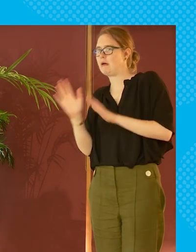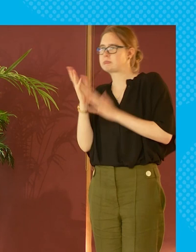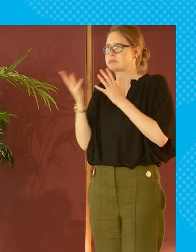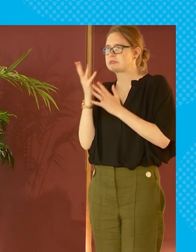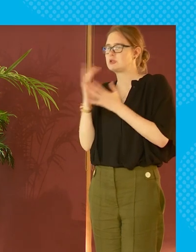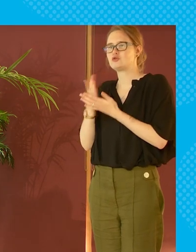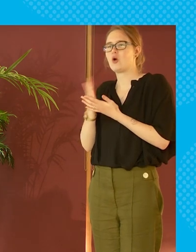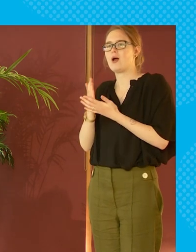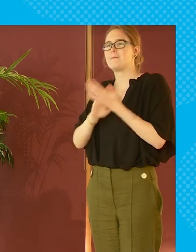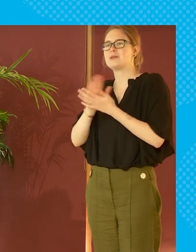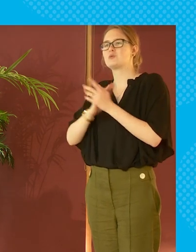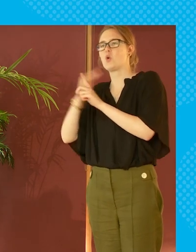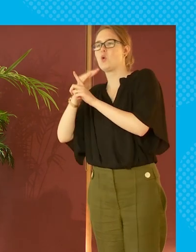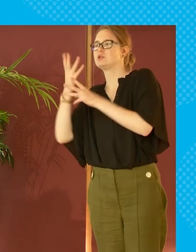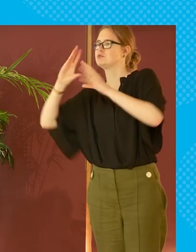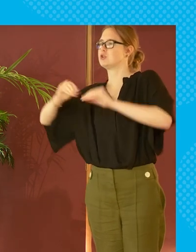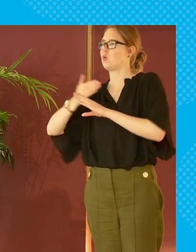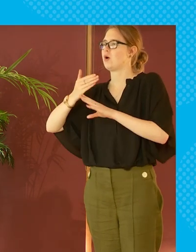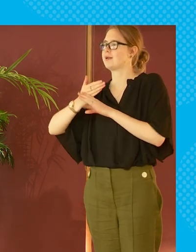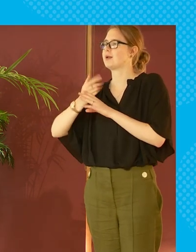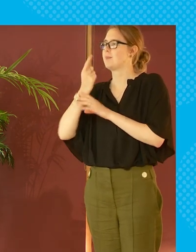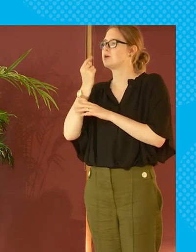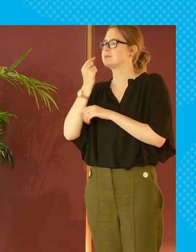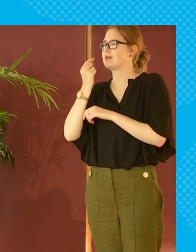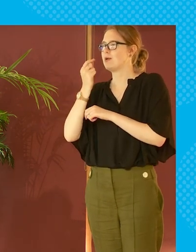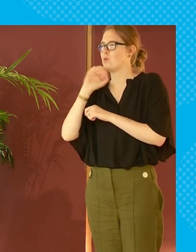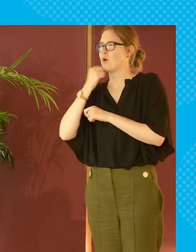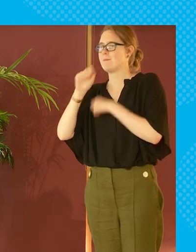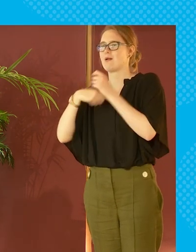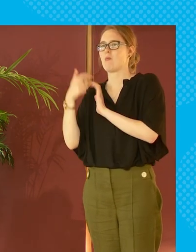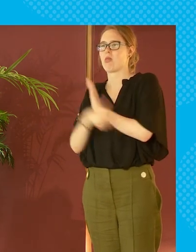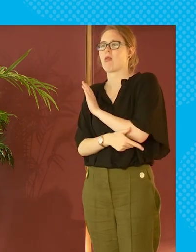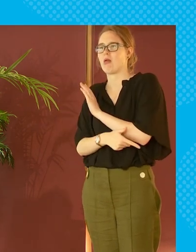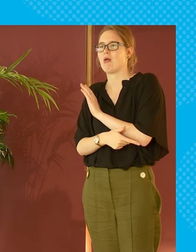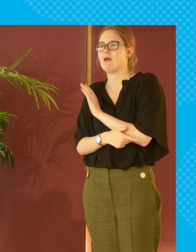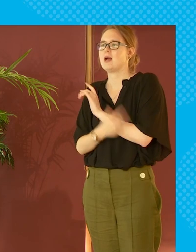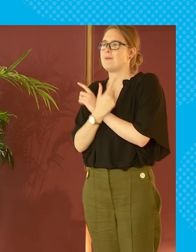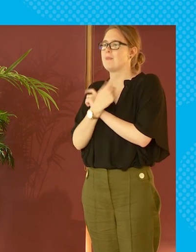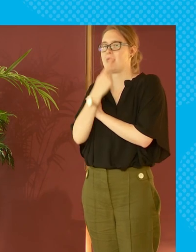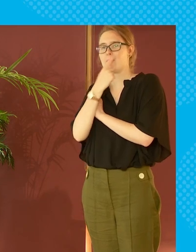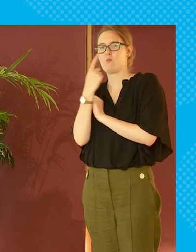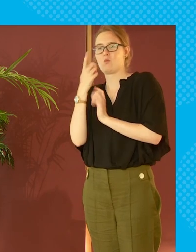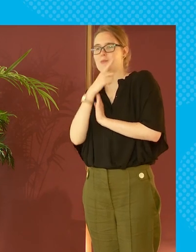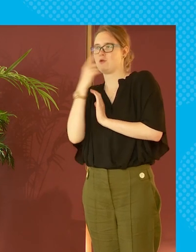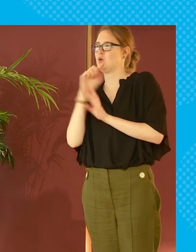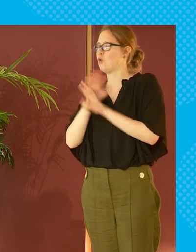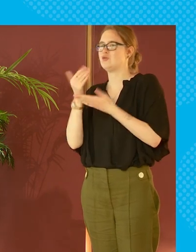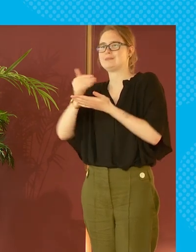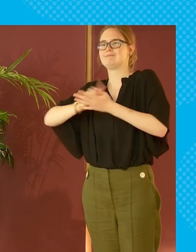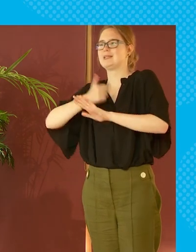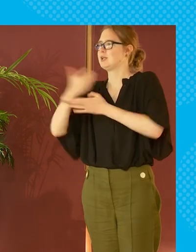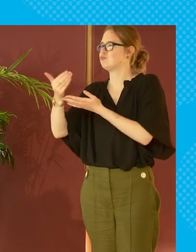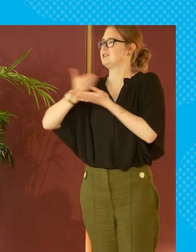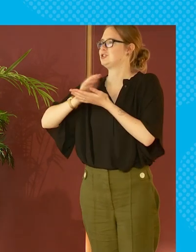that if you got older you would invariably once you stopped working necessarily become um impoverished and then we proved that no actually if you